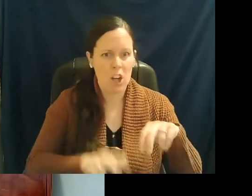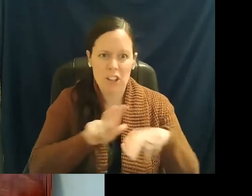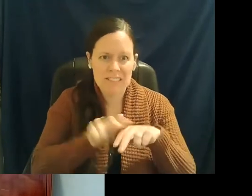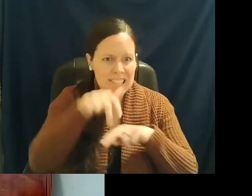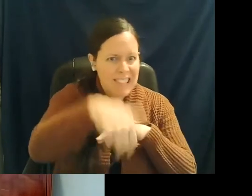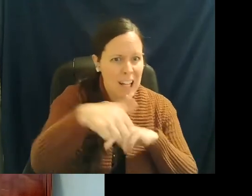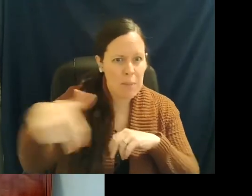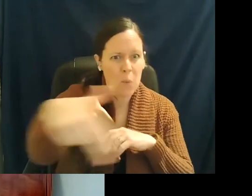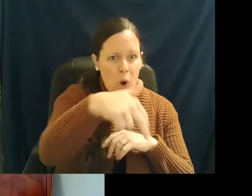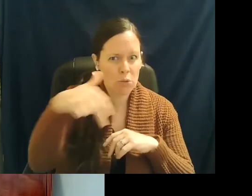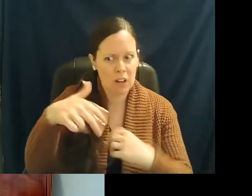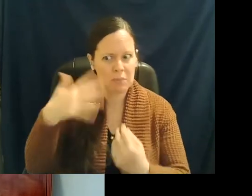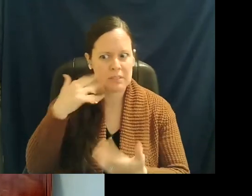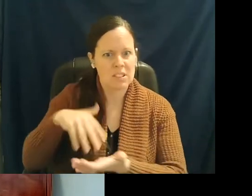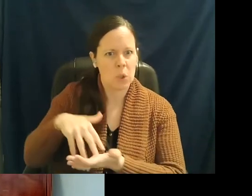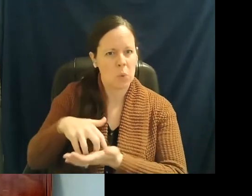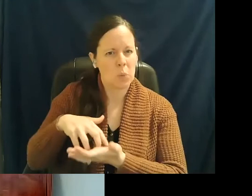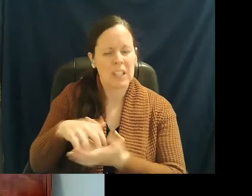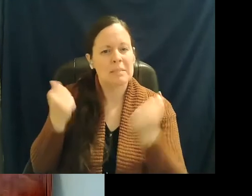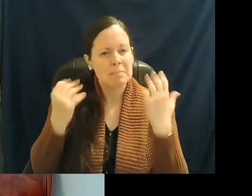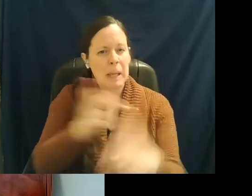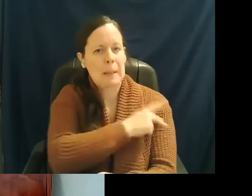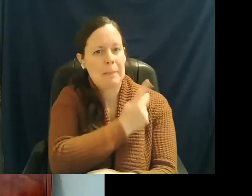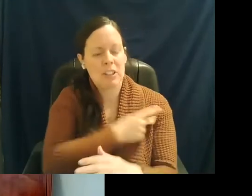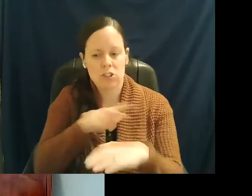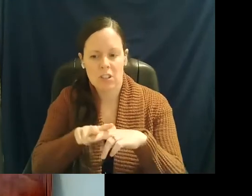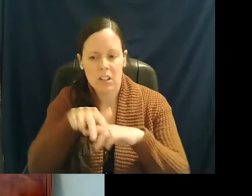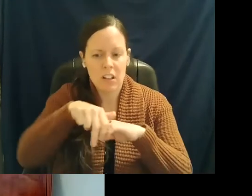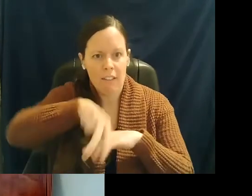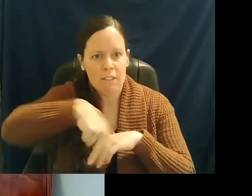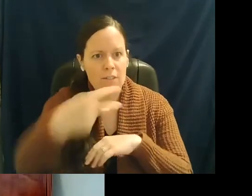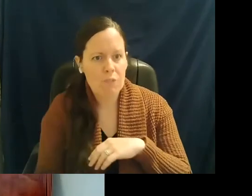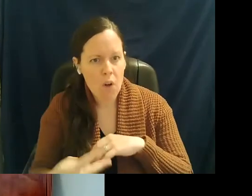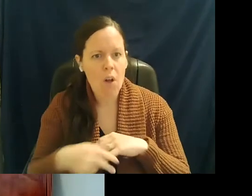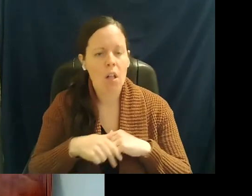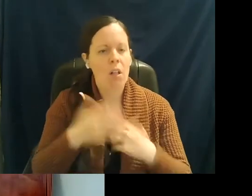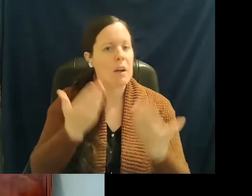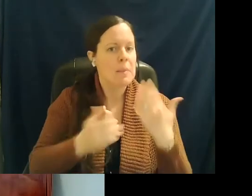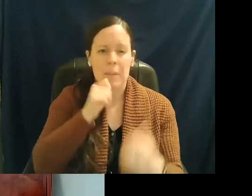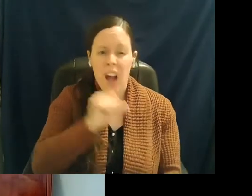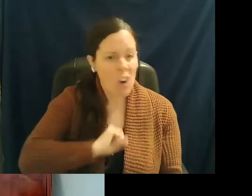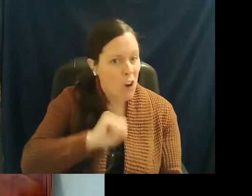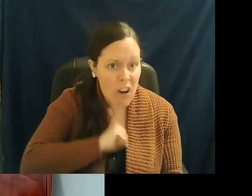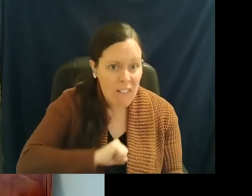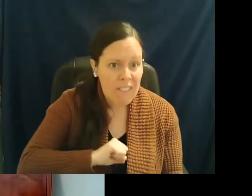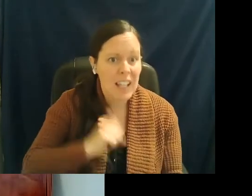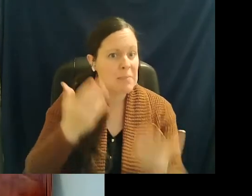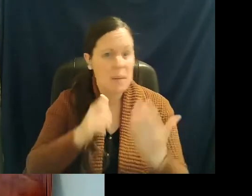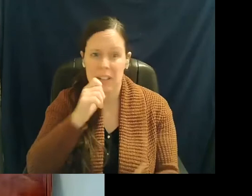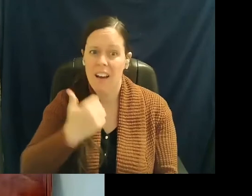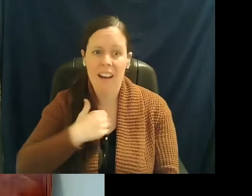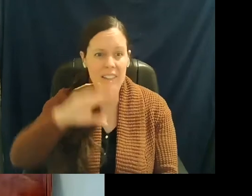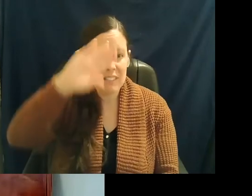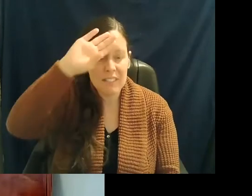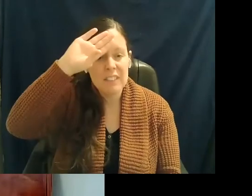room, they're so weak. Many of these patients are falling. They might not necessarily be coughing and they may not even have a fever. But